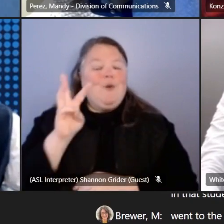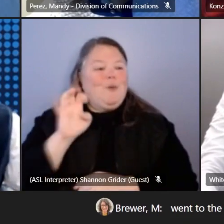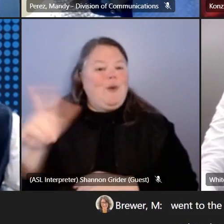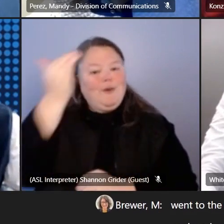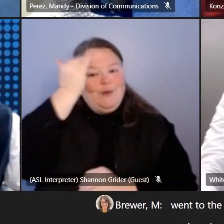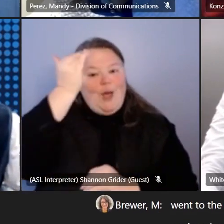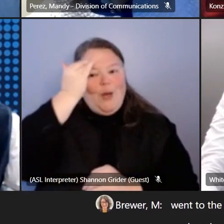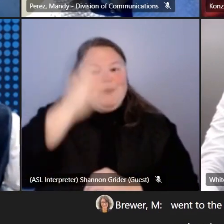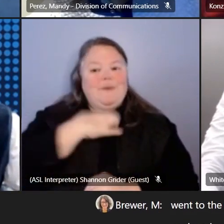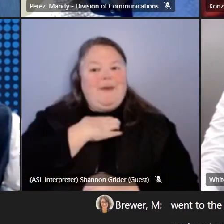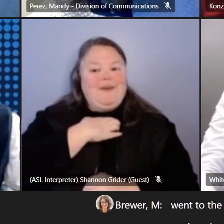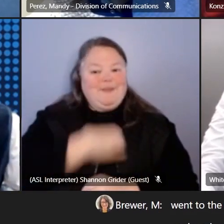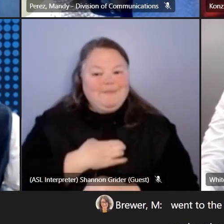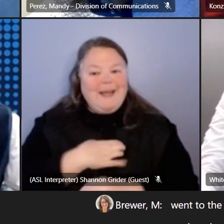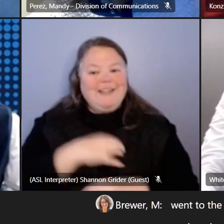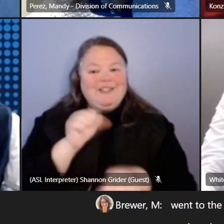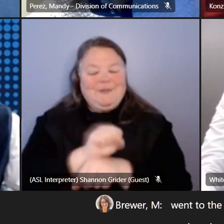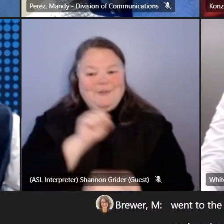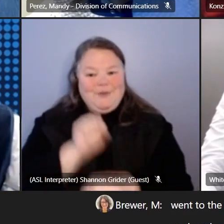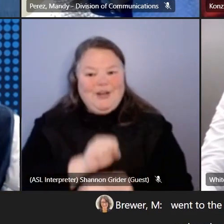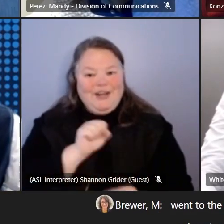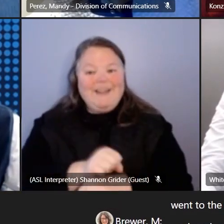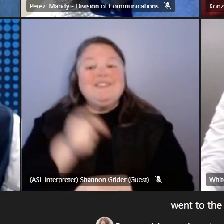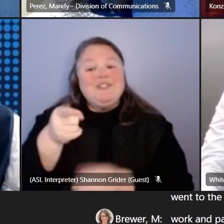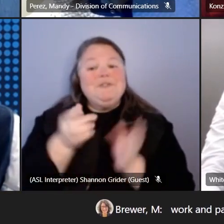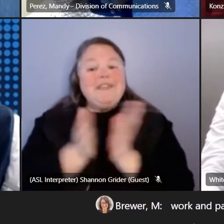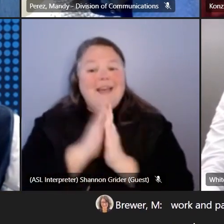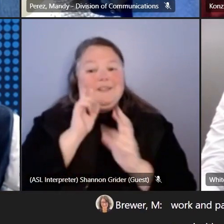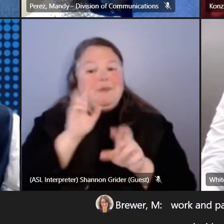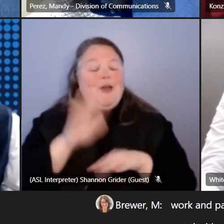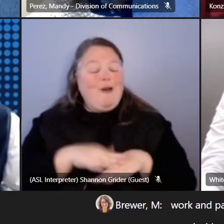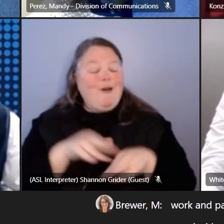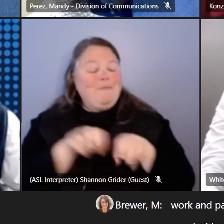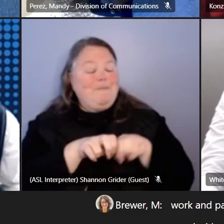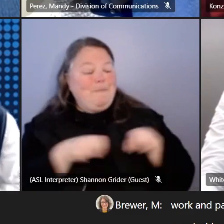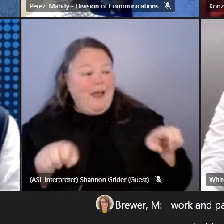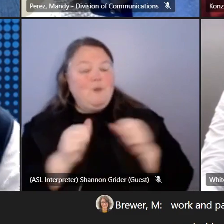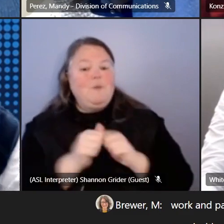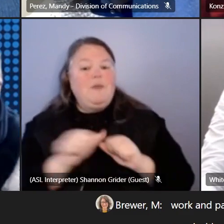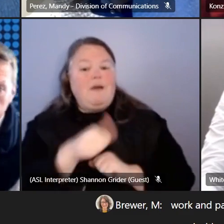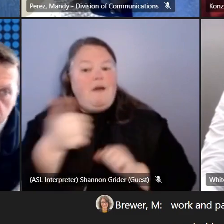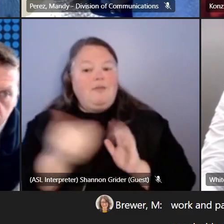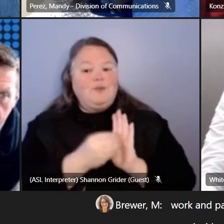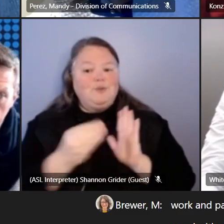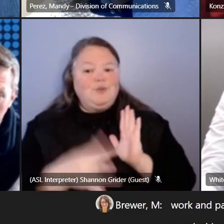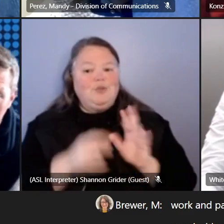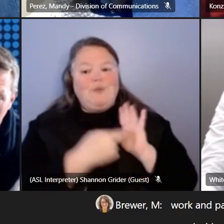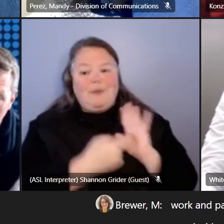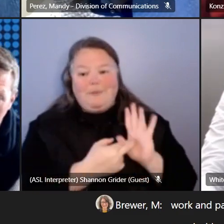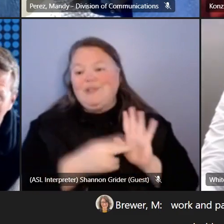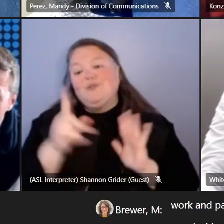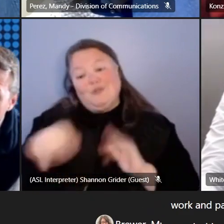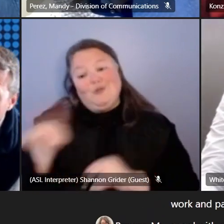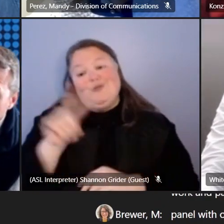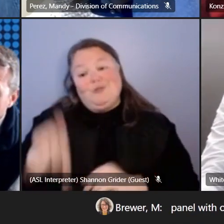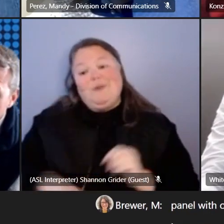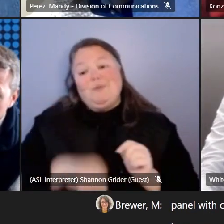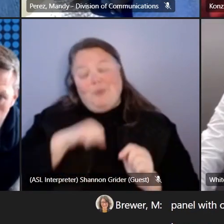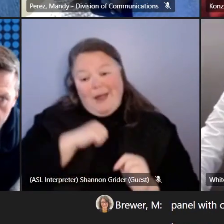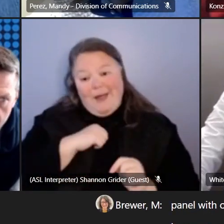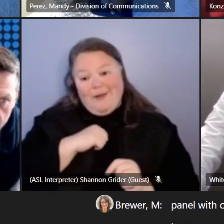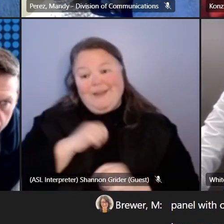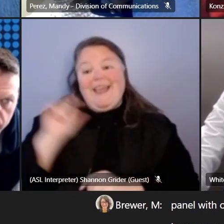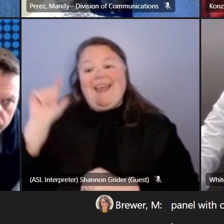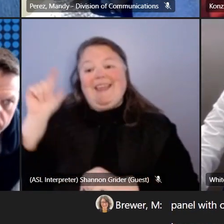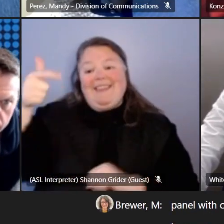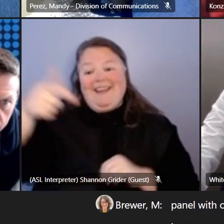passion in this area she was asked to speak on a panel with other student representatives so you guys should be very proud and later in the meeting